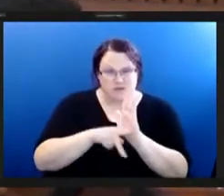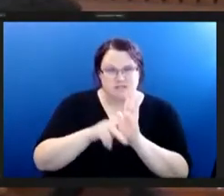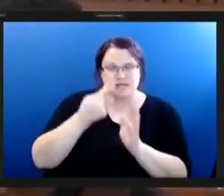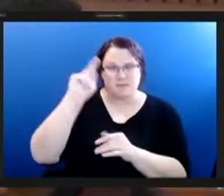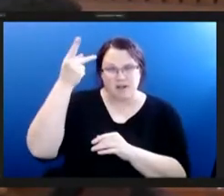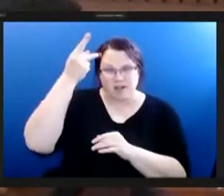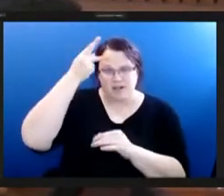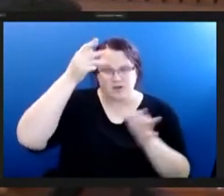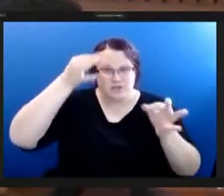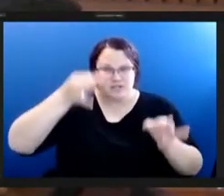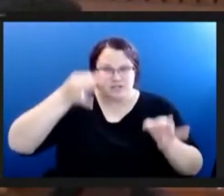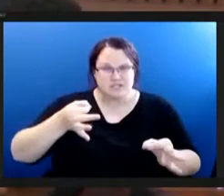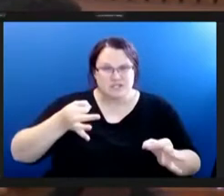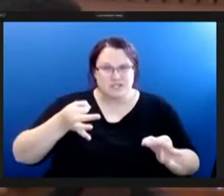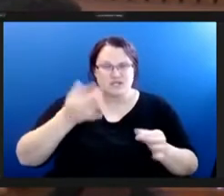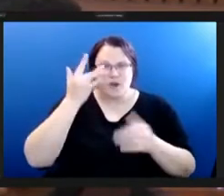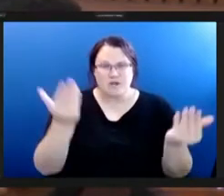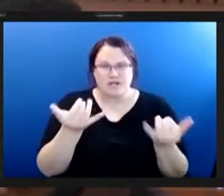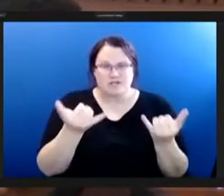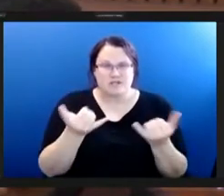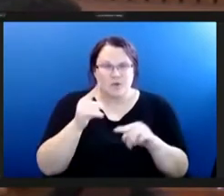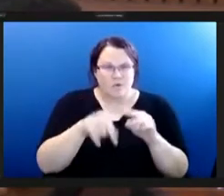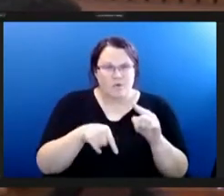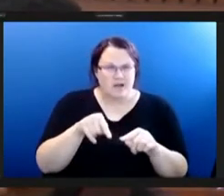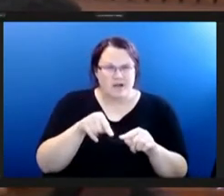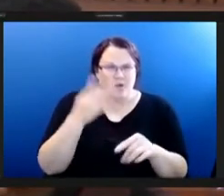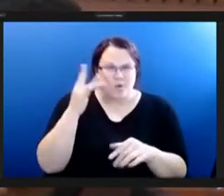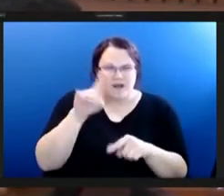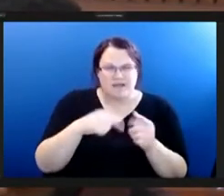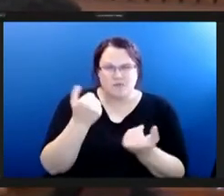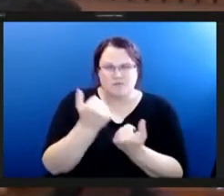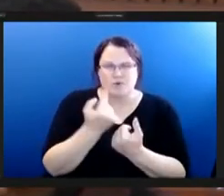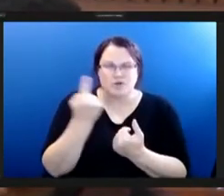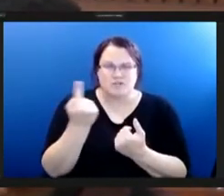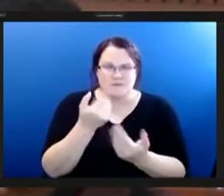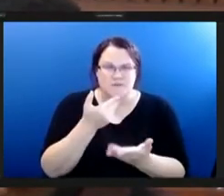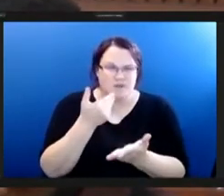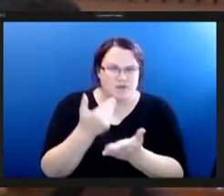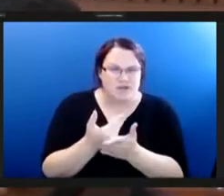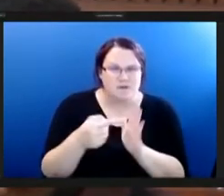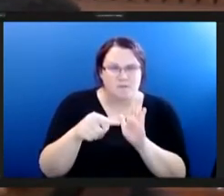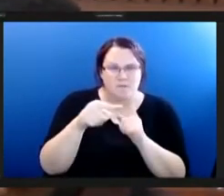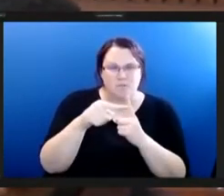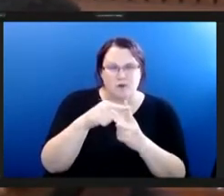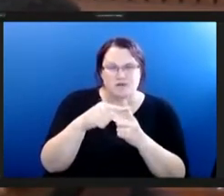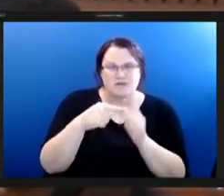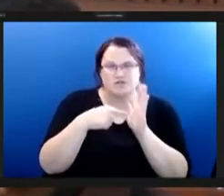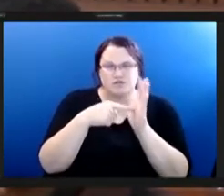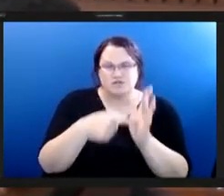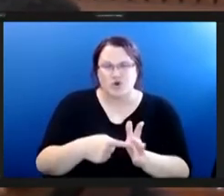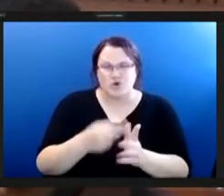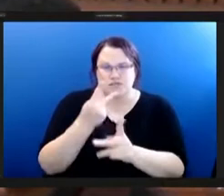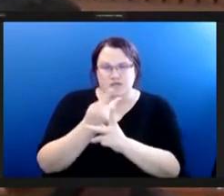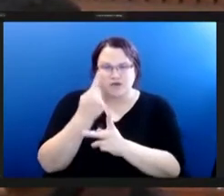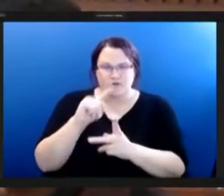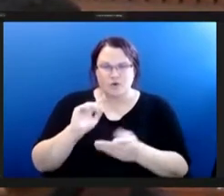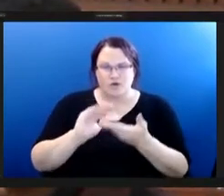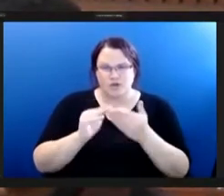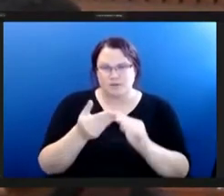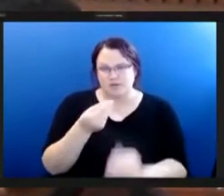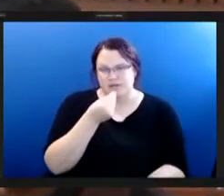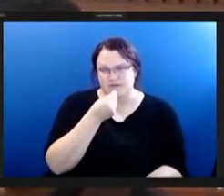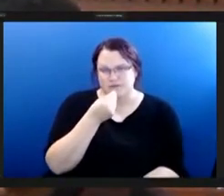that brought us here today why can't we support something good positive policy that demonstrates care for our communities and our food